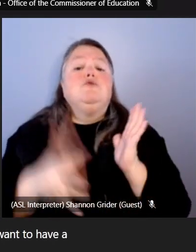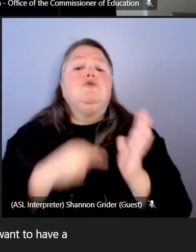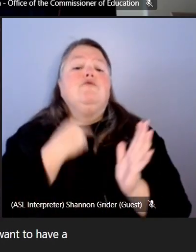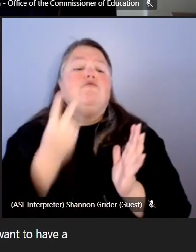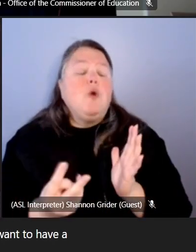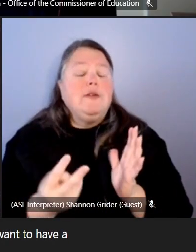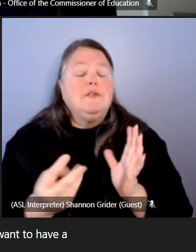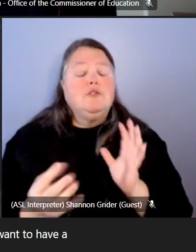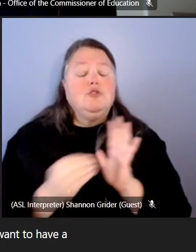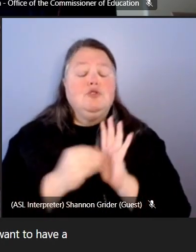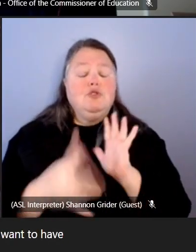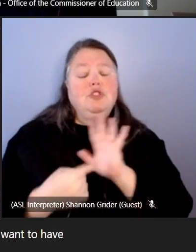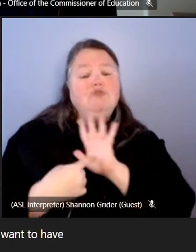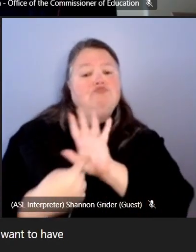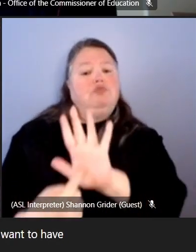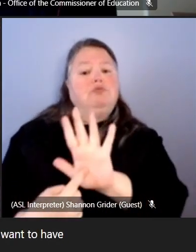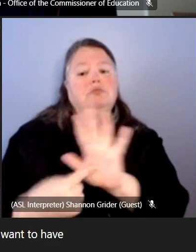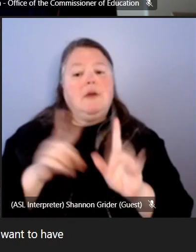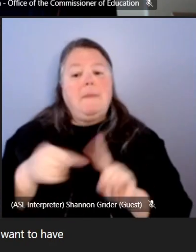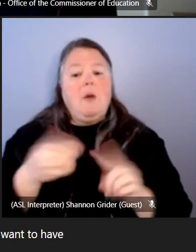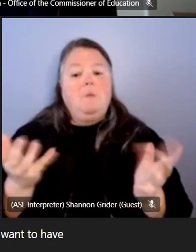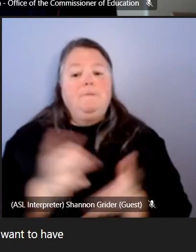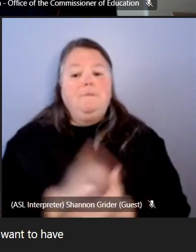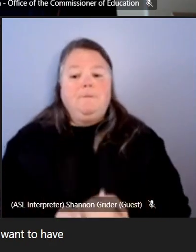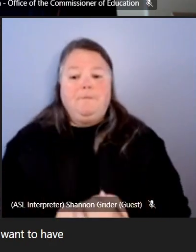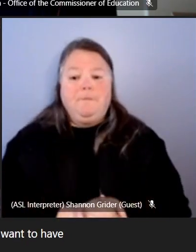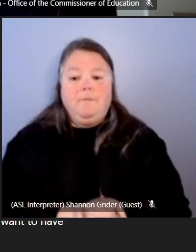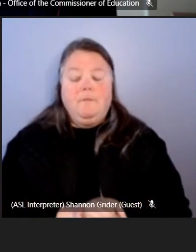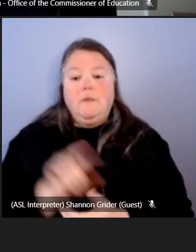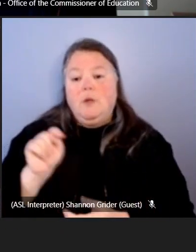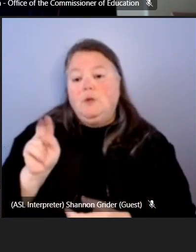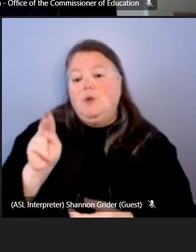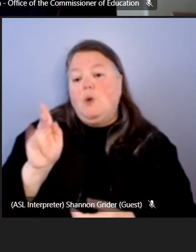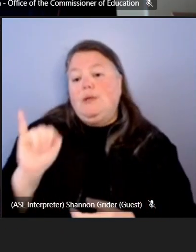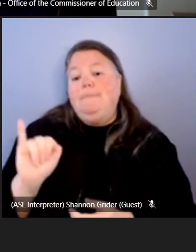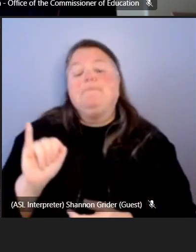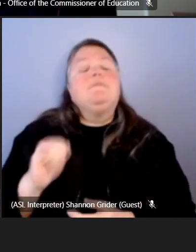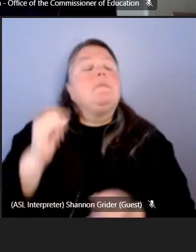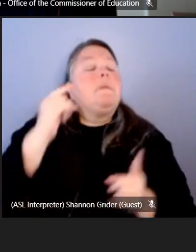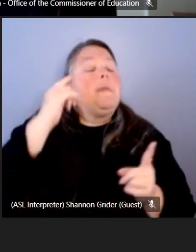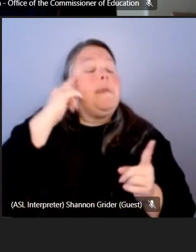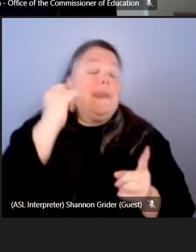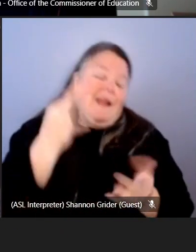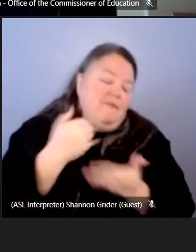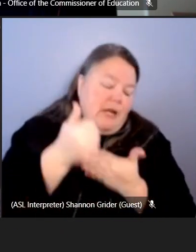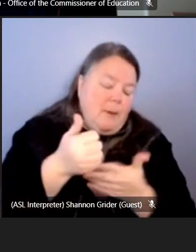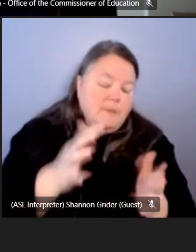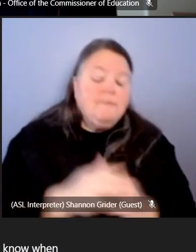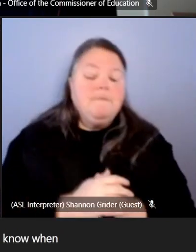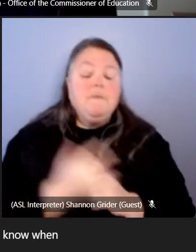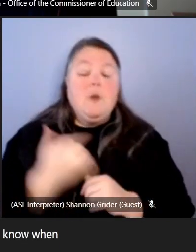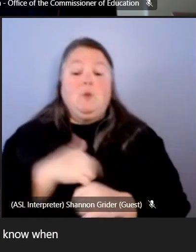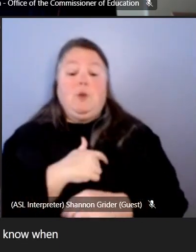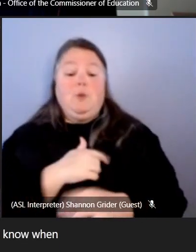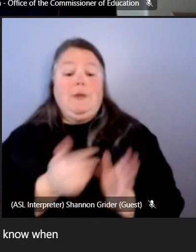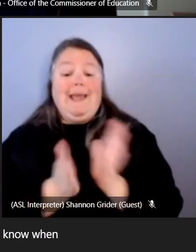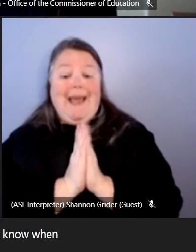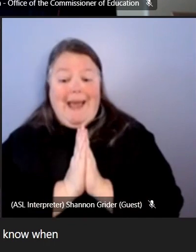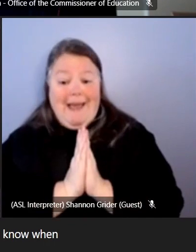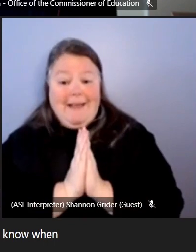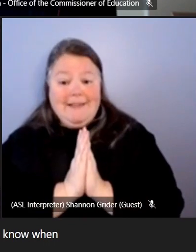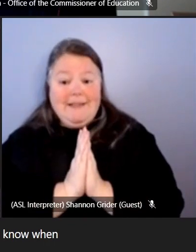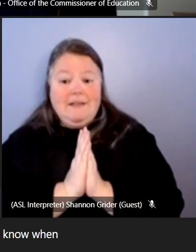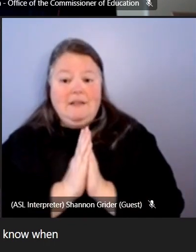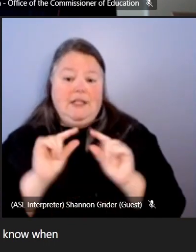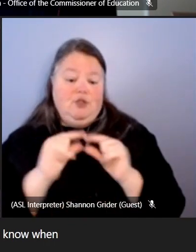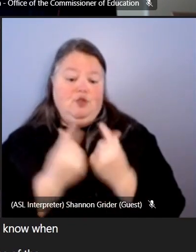statement about students if this helps at all just think about you know when when we ask in the group me like what